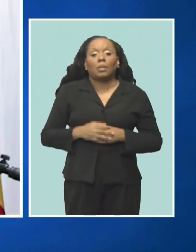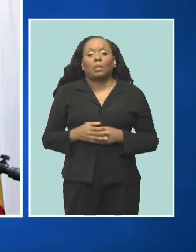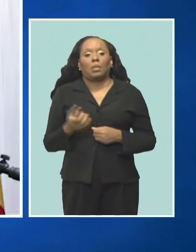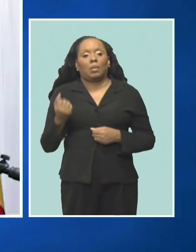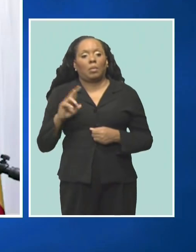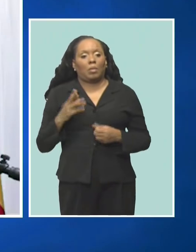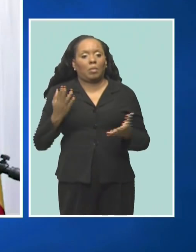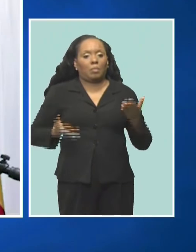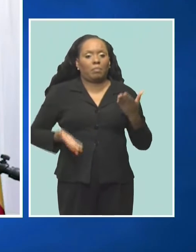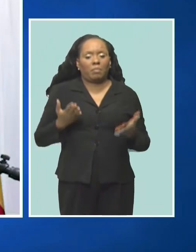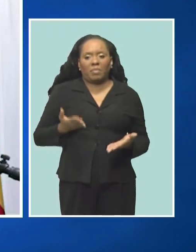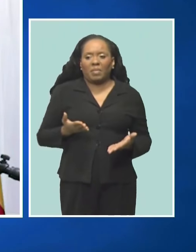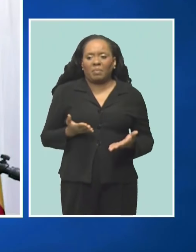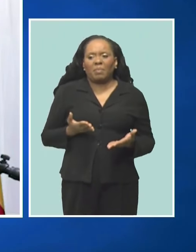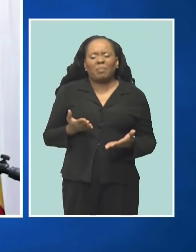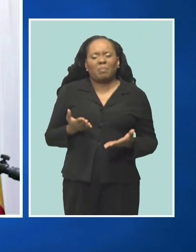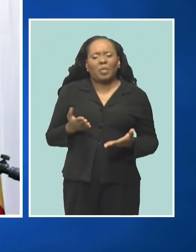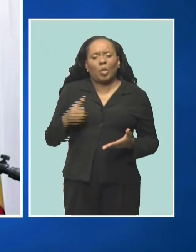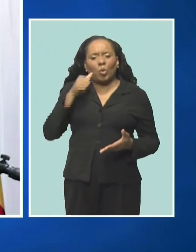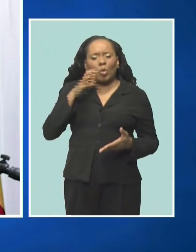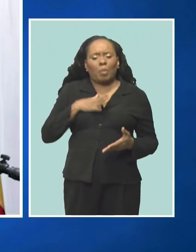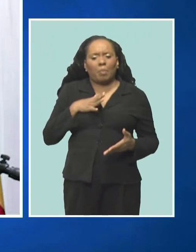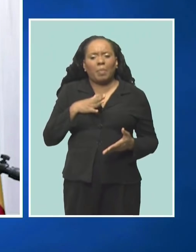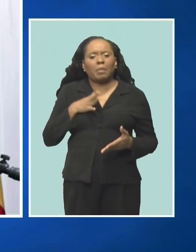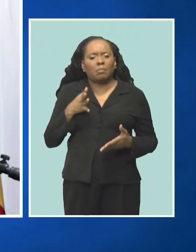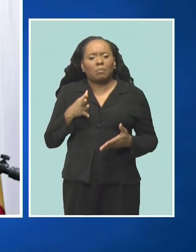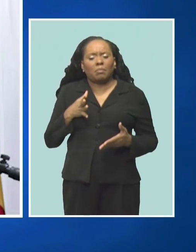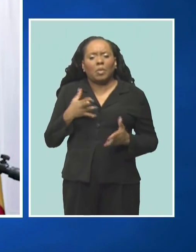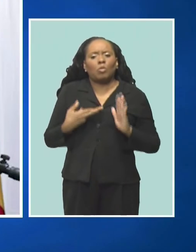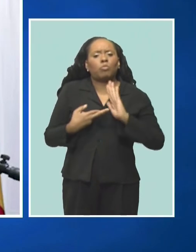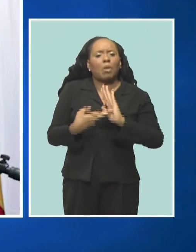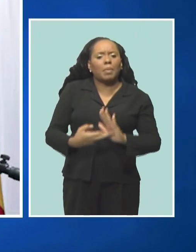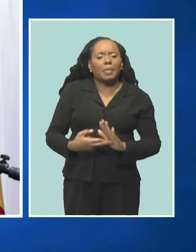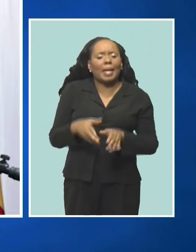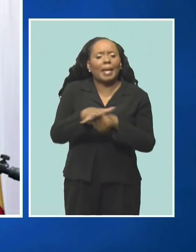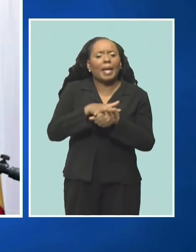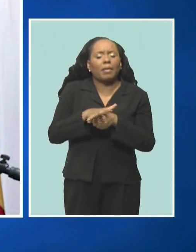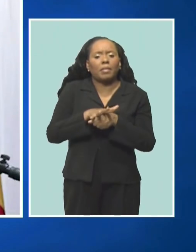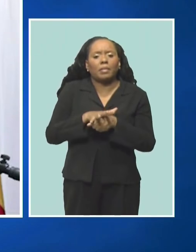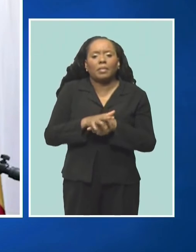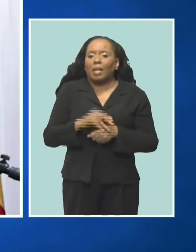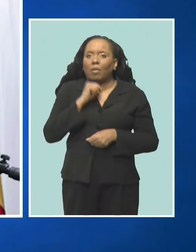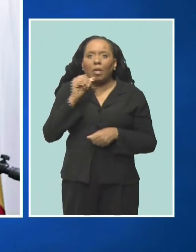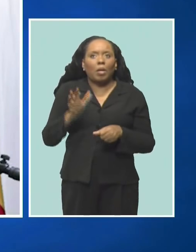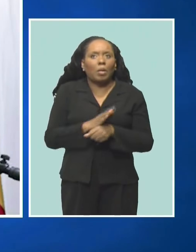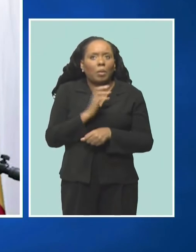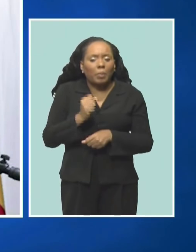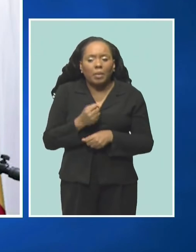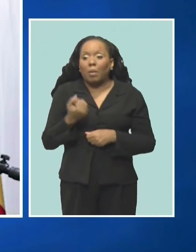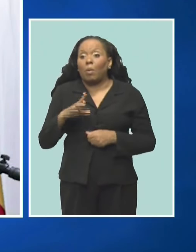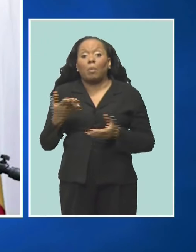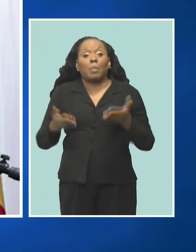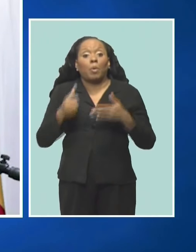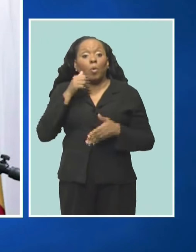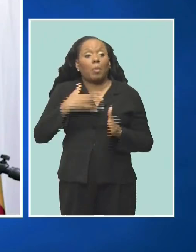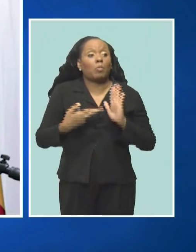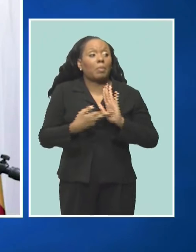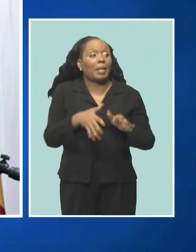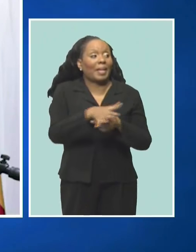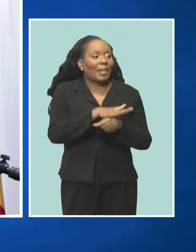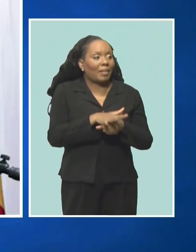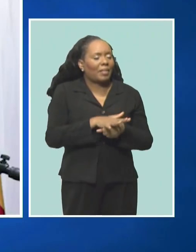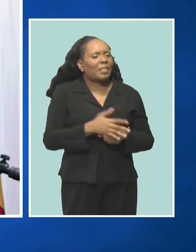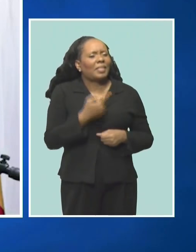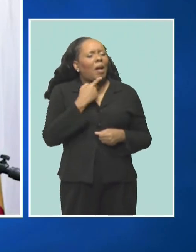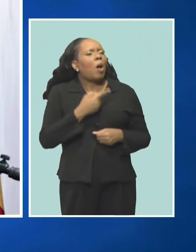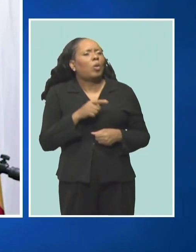areas that we know they can be so as to be satisfied and important? How many of our